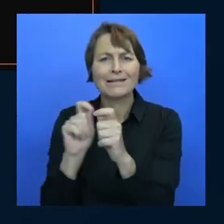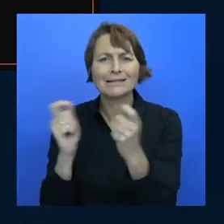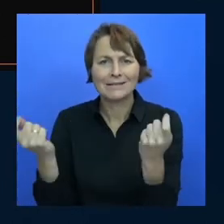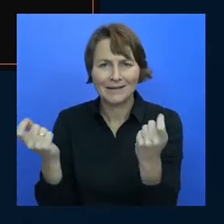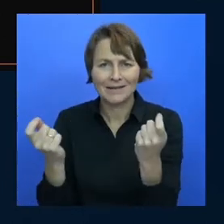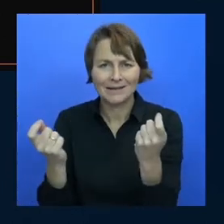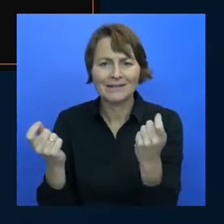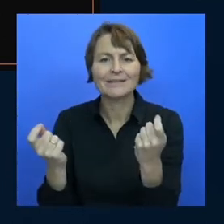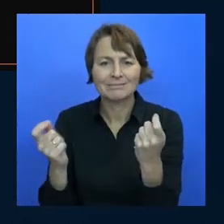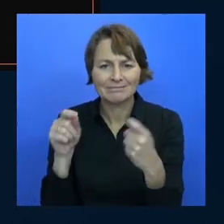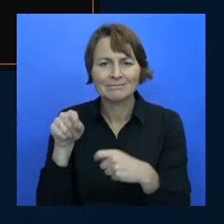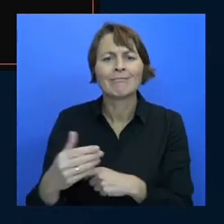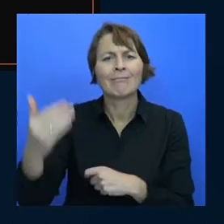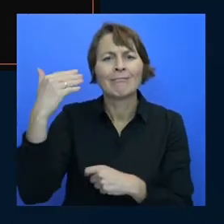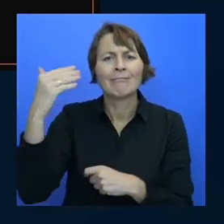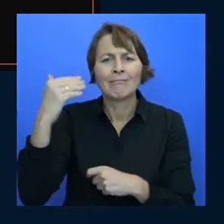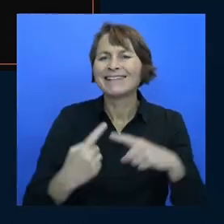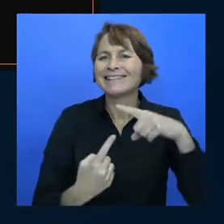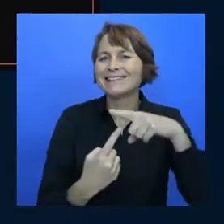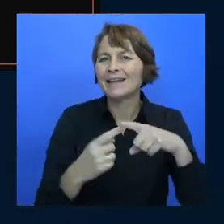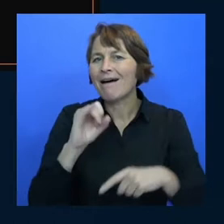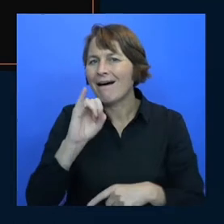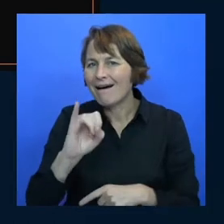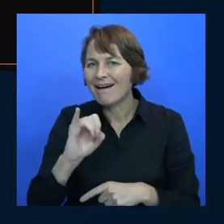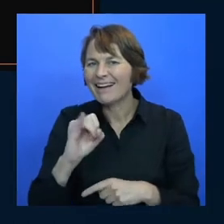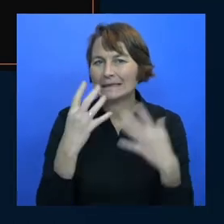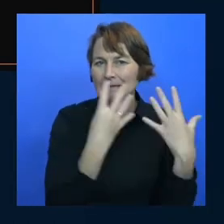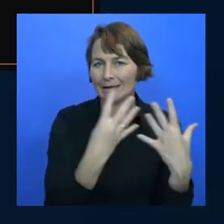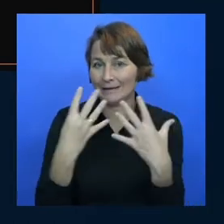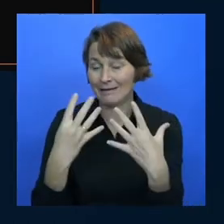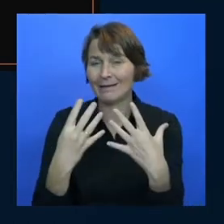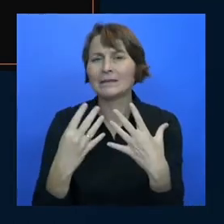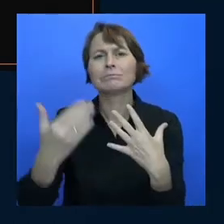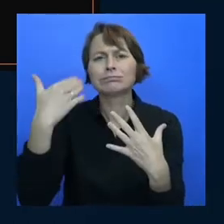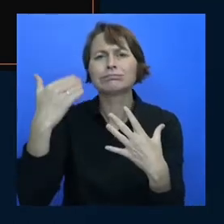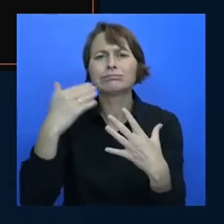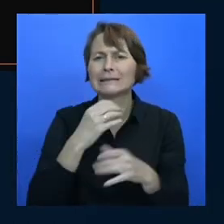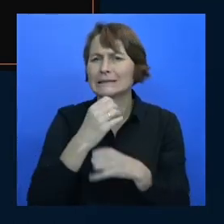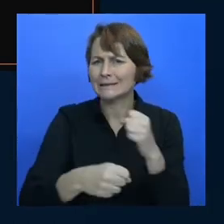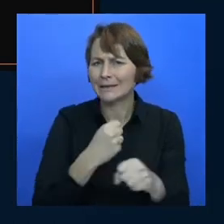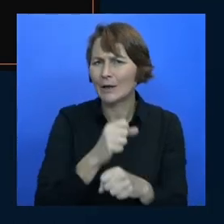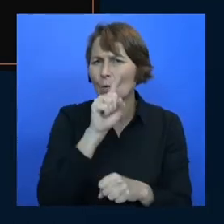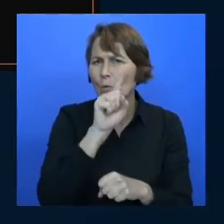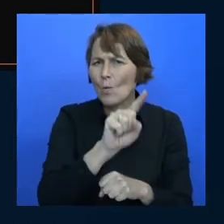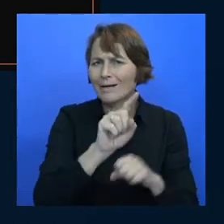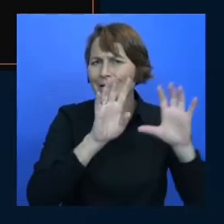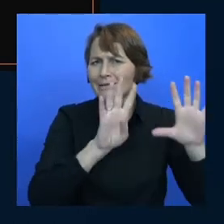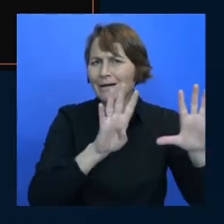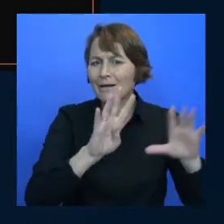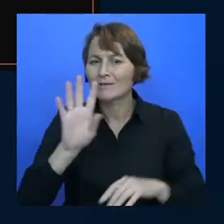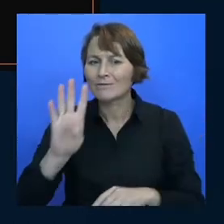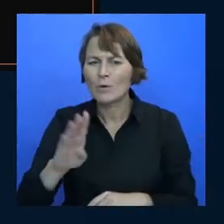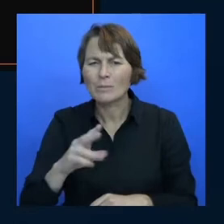computer this is from March of 1984 and I'm not sure if you can see but she's blowing a bubblegum